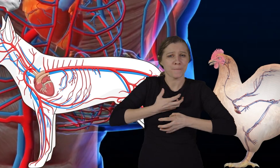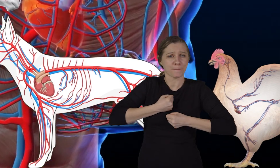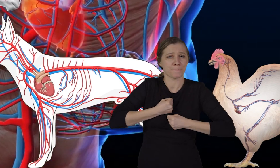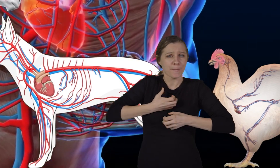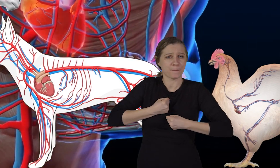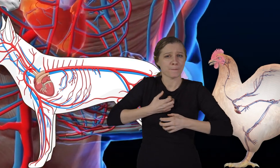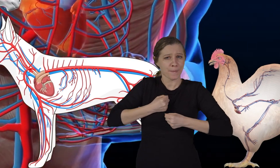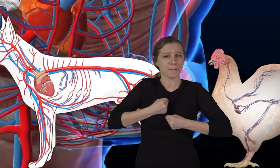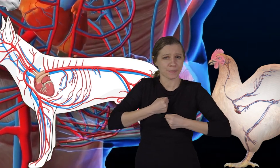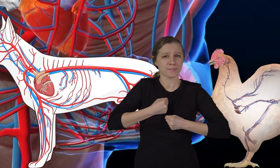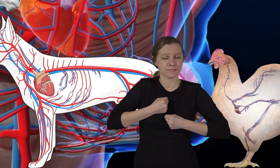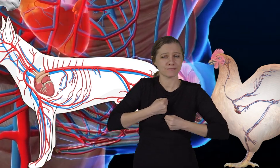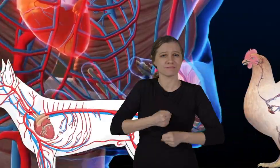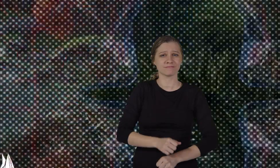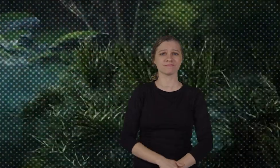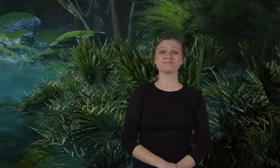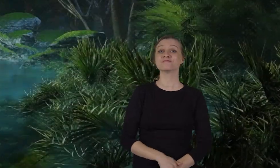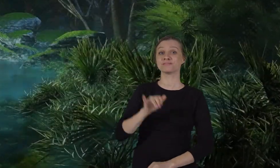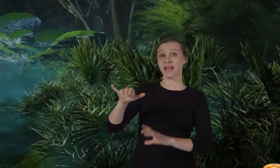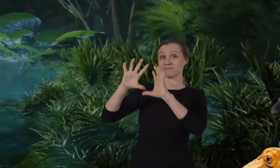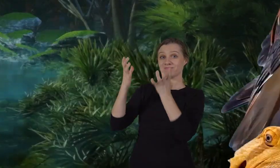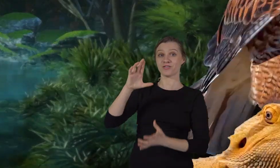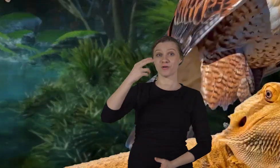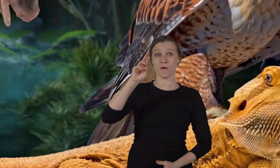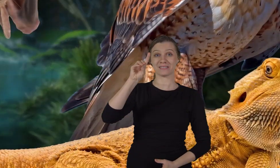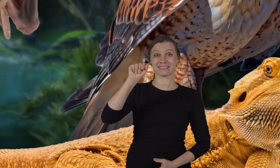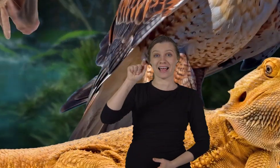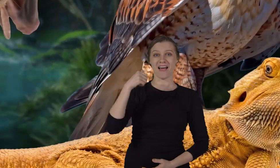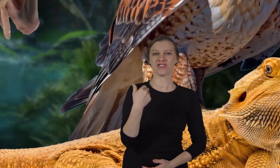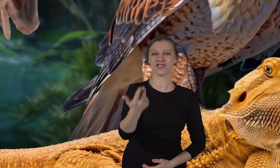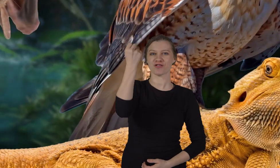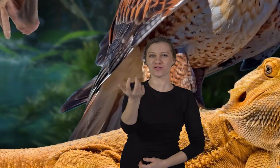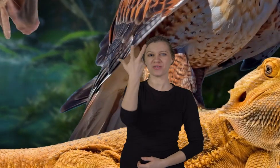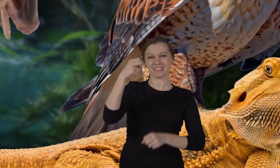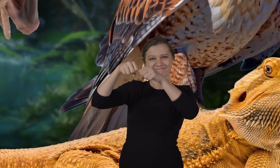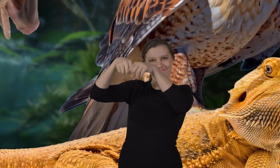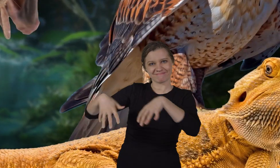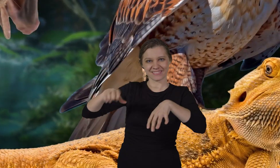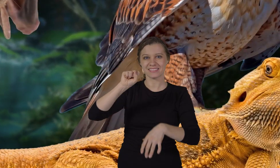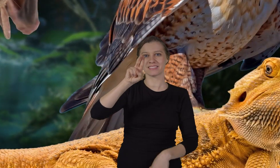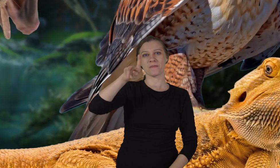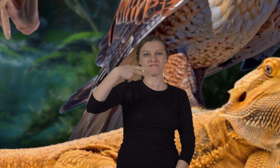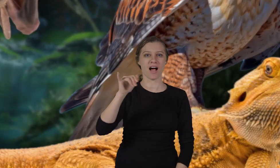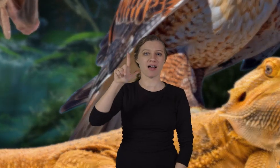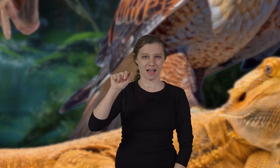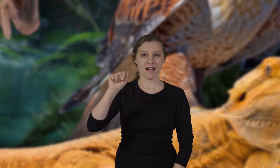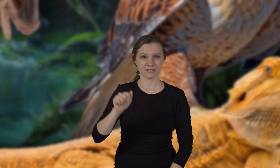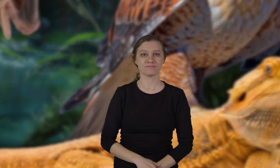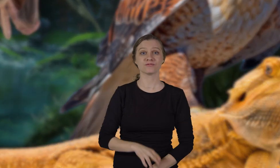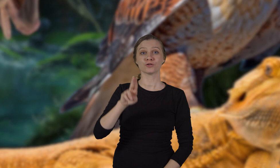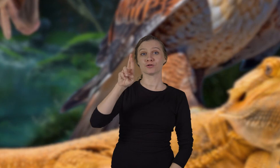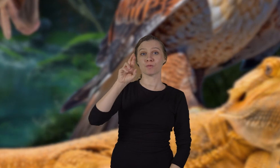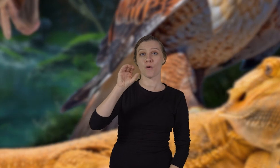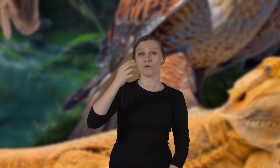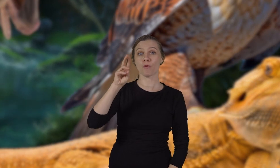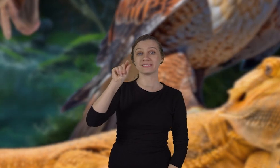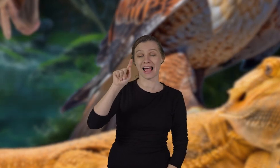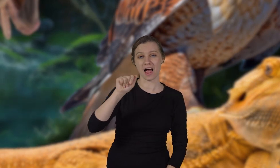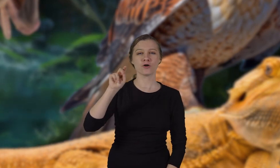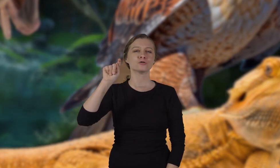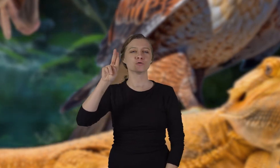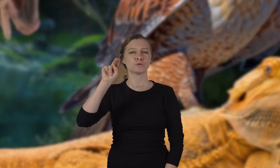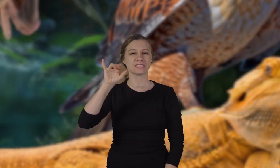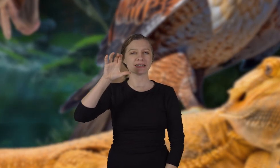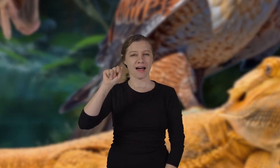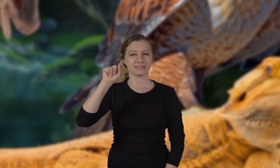heart with ventricles. Within phylacordata are three subphyla, urocordata,